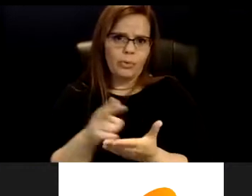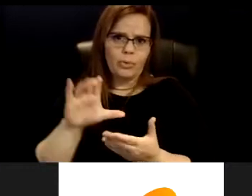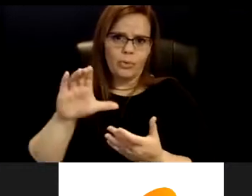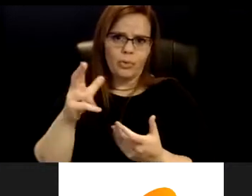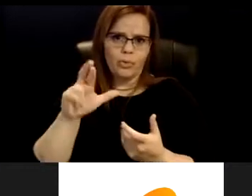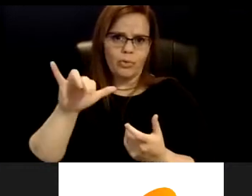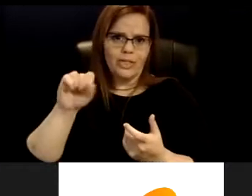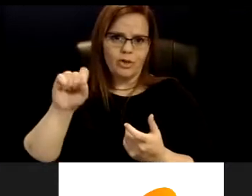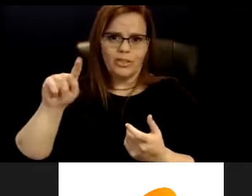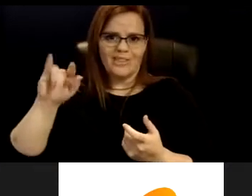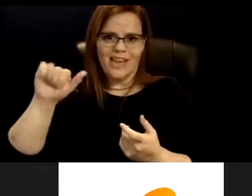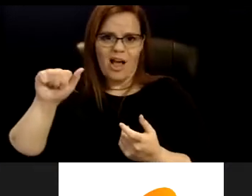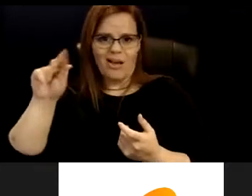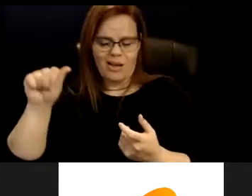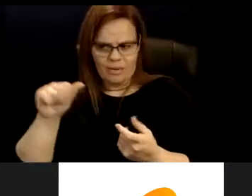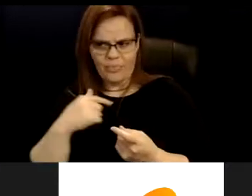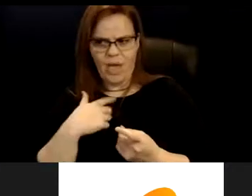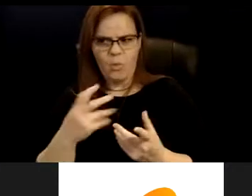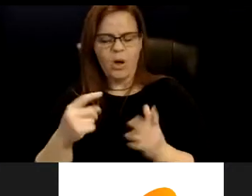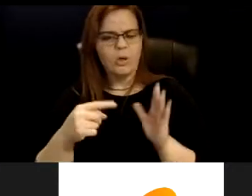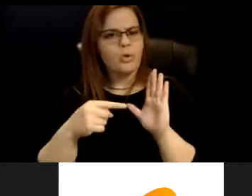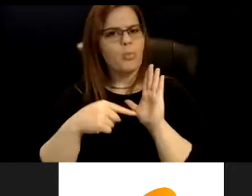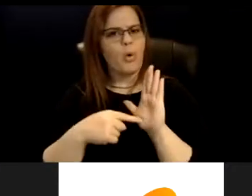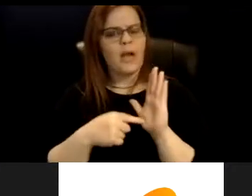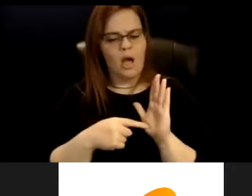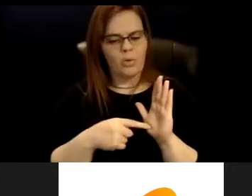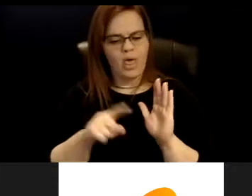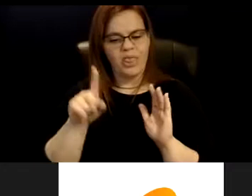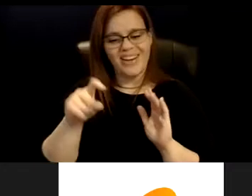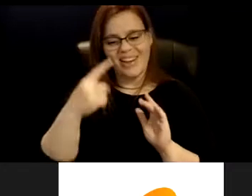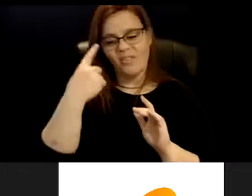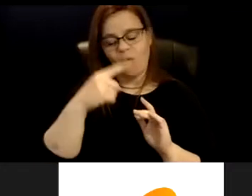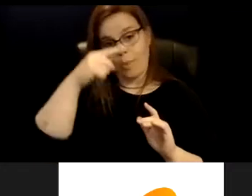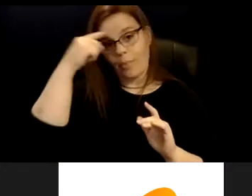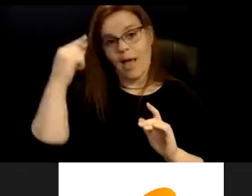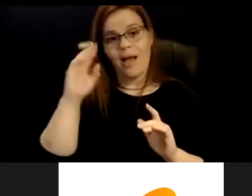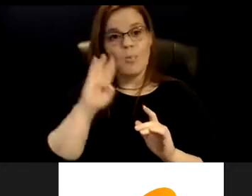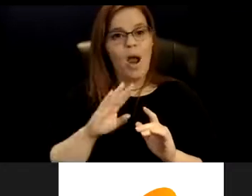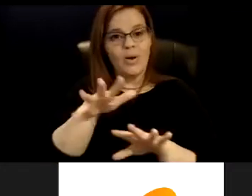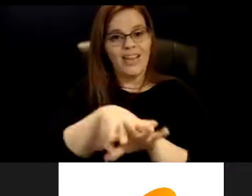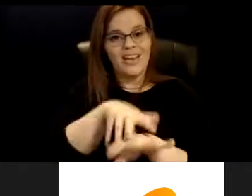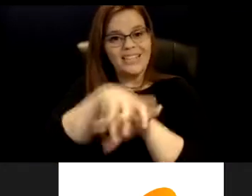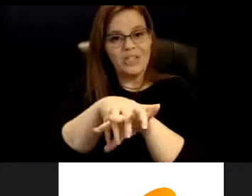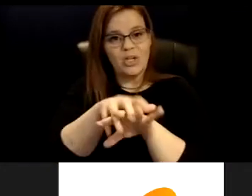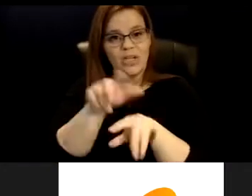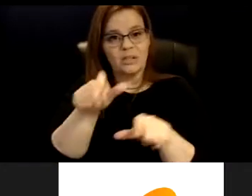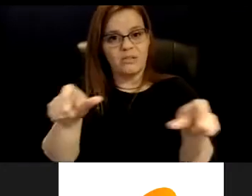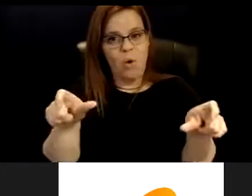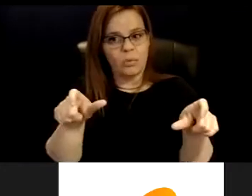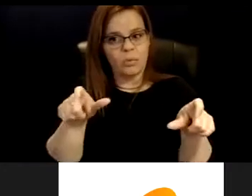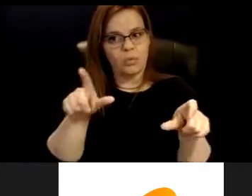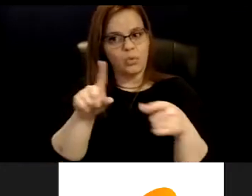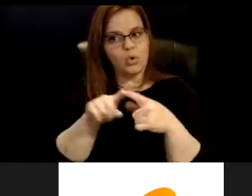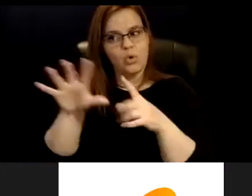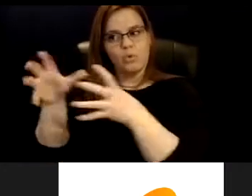you know, you mentioned several times the, the need for black, brown and indigenous folks to be at the center of things. And